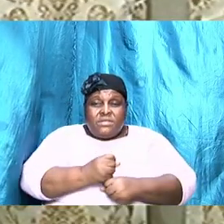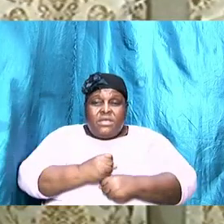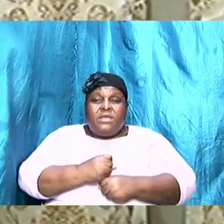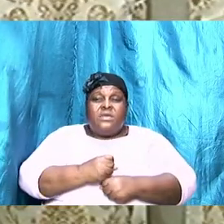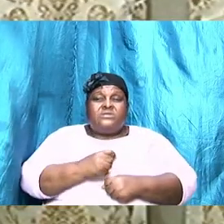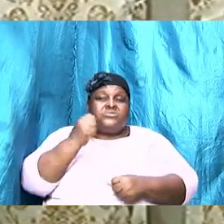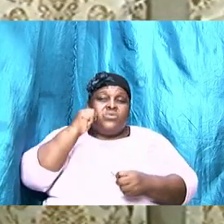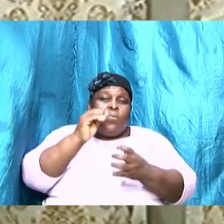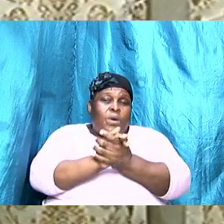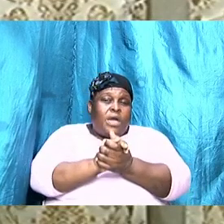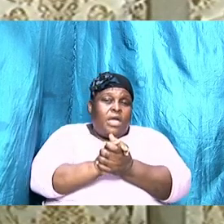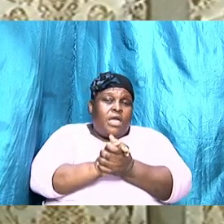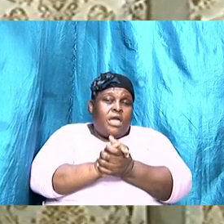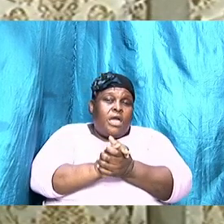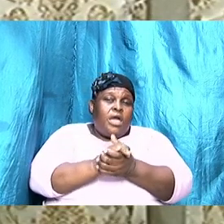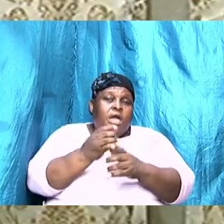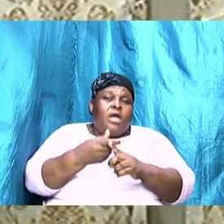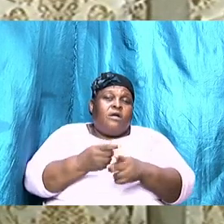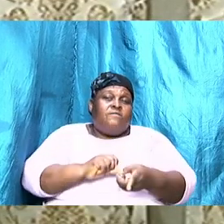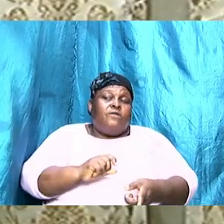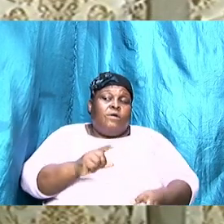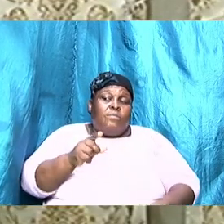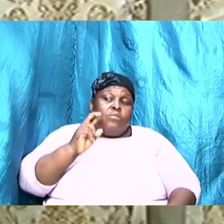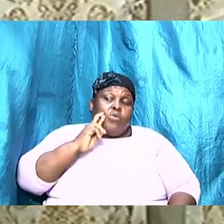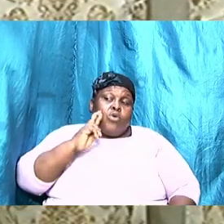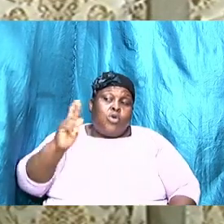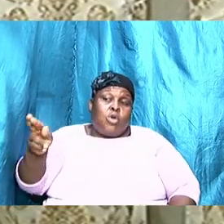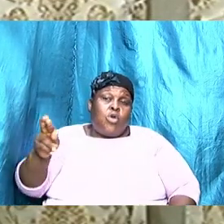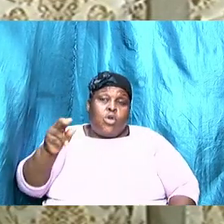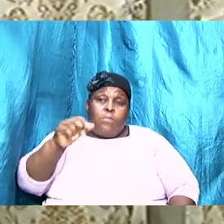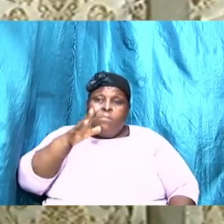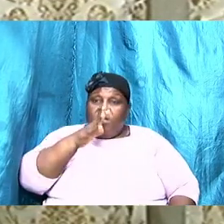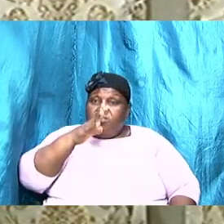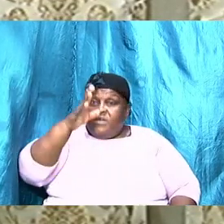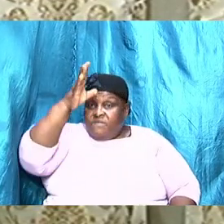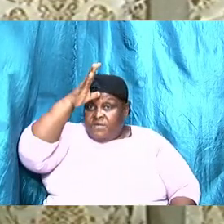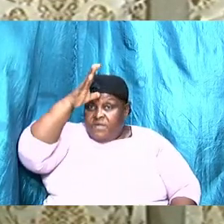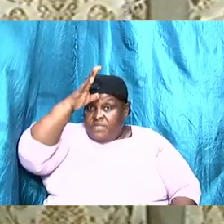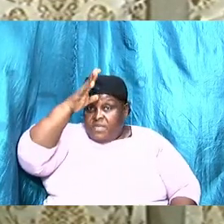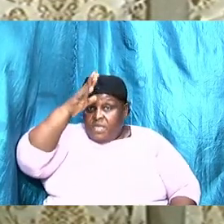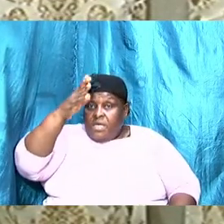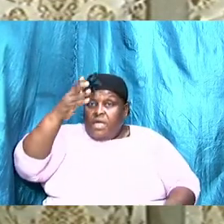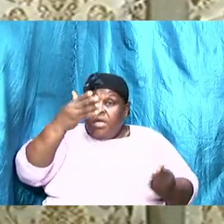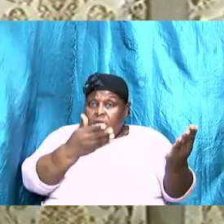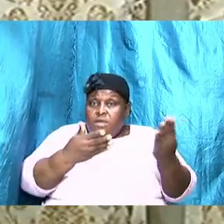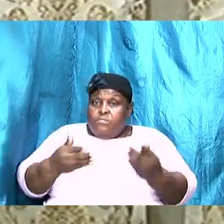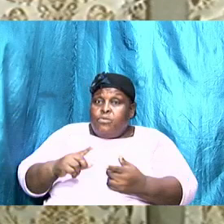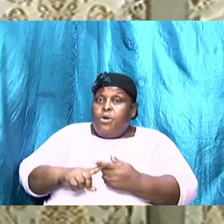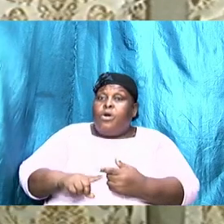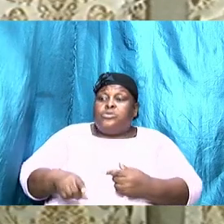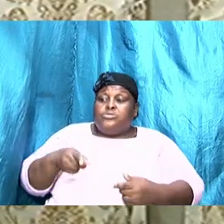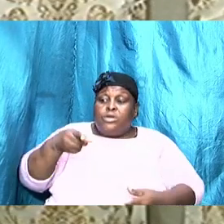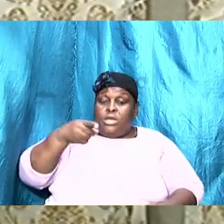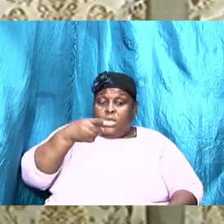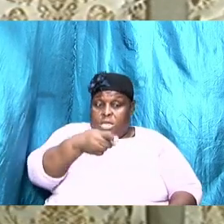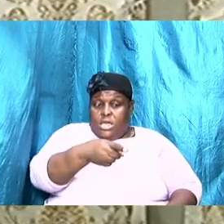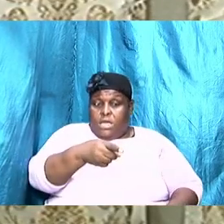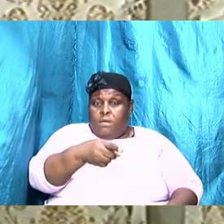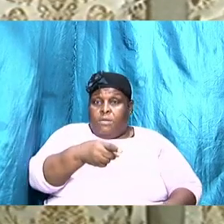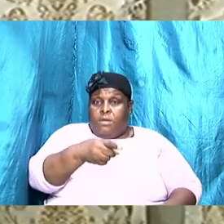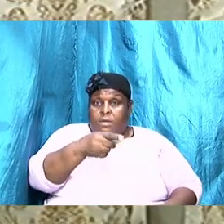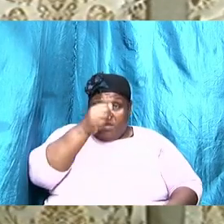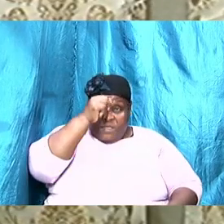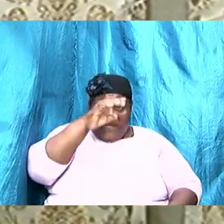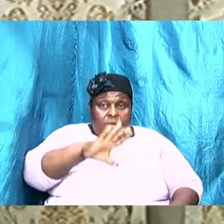and she's brought to him he now becomes her source because he took her